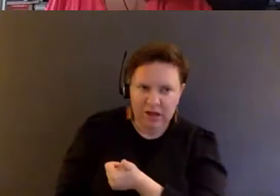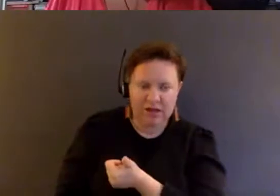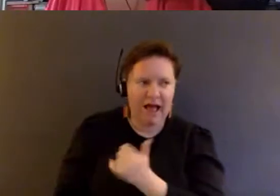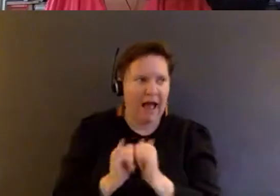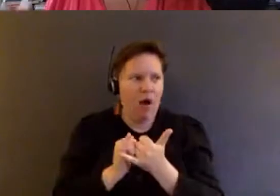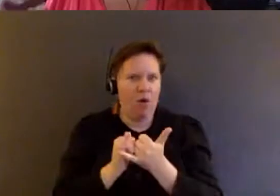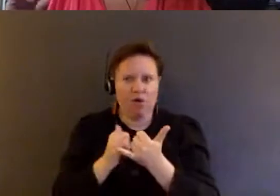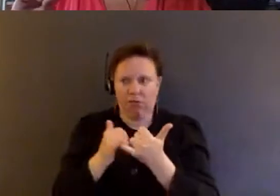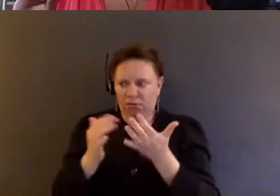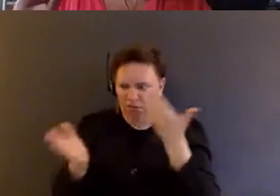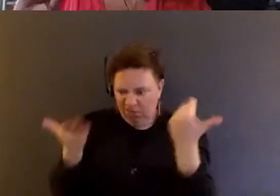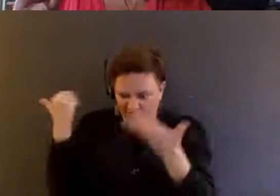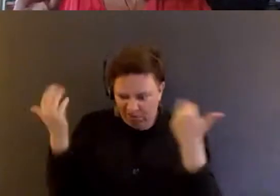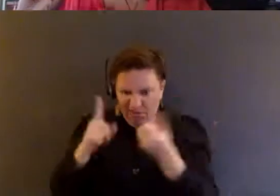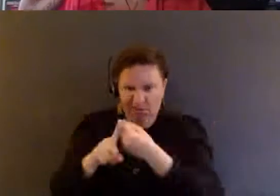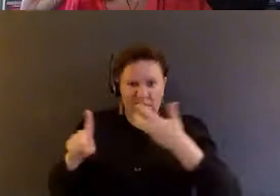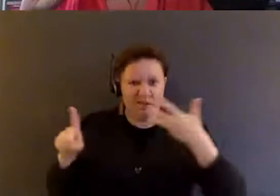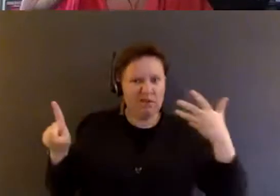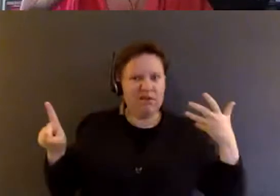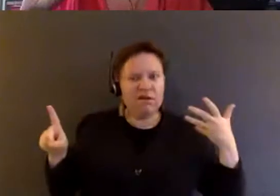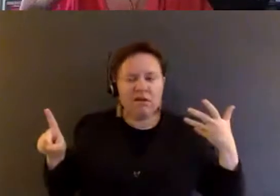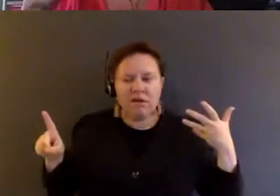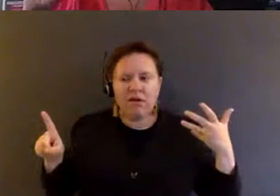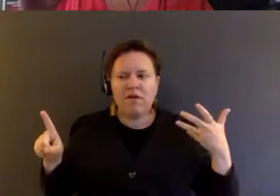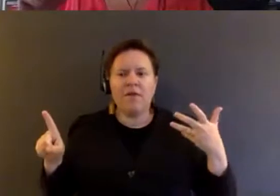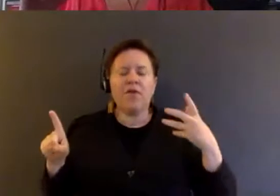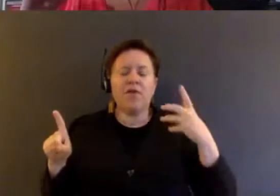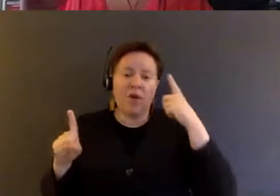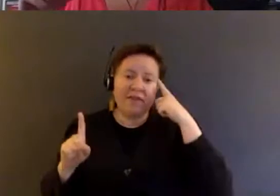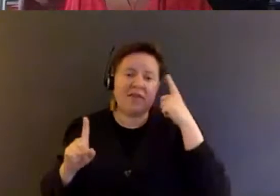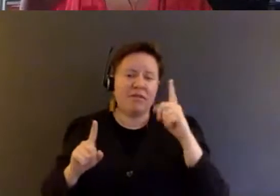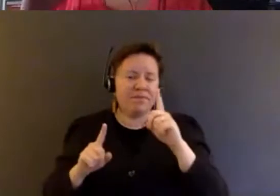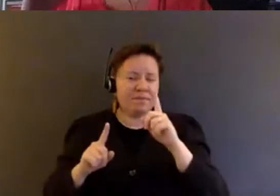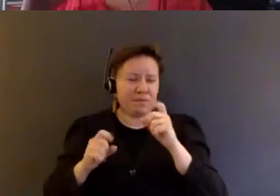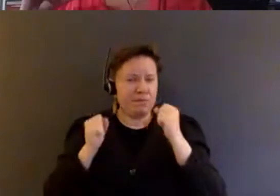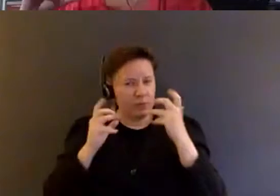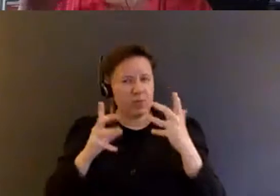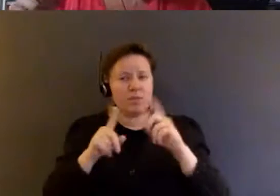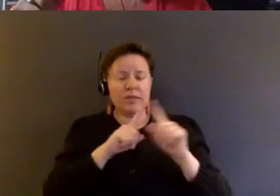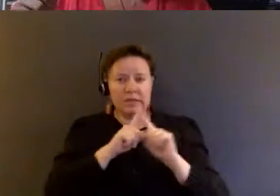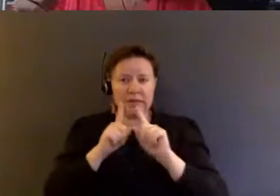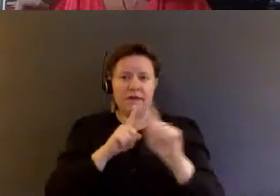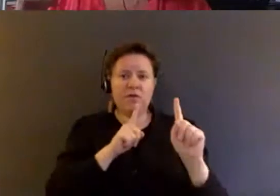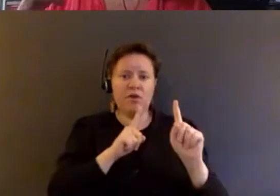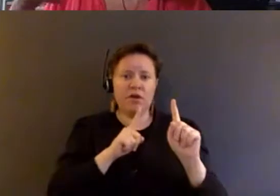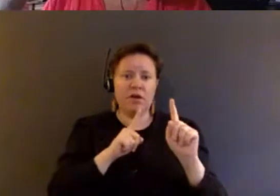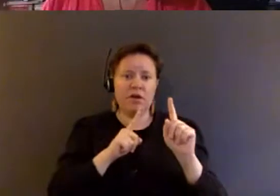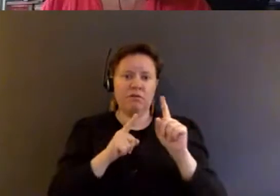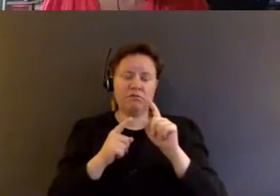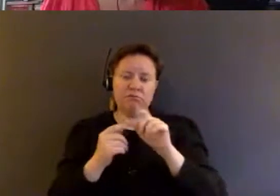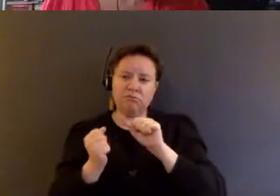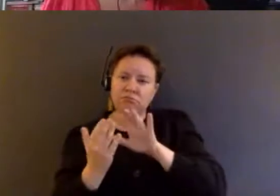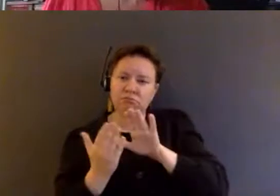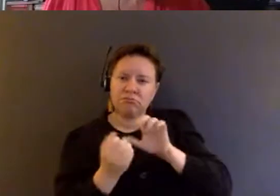And so, you know, I think it's, it's, there's so many different modalities of kind of